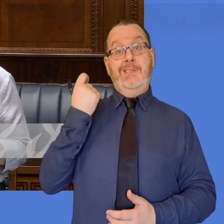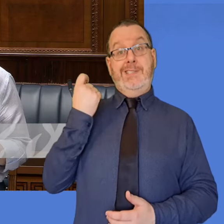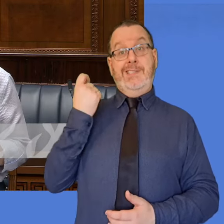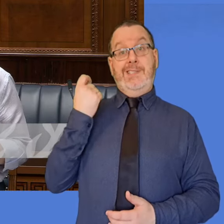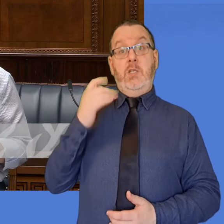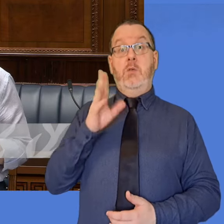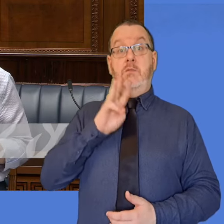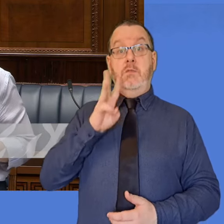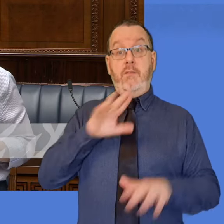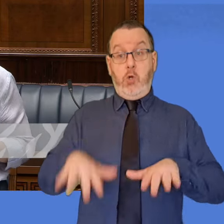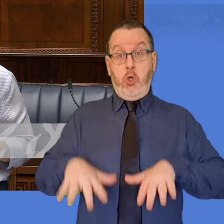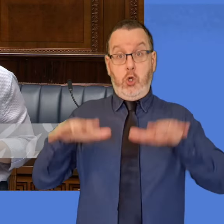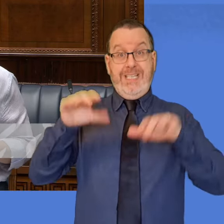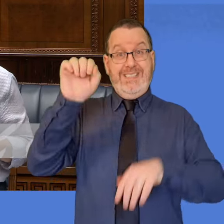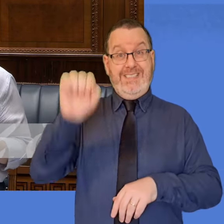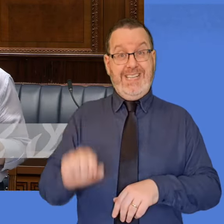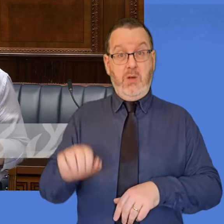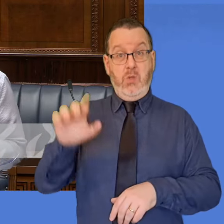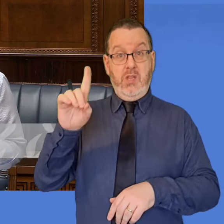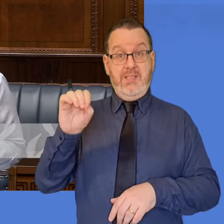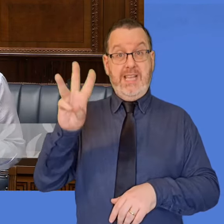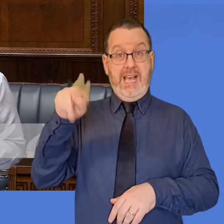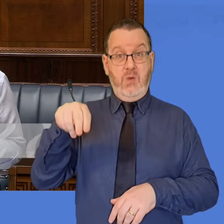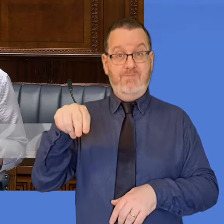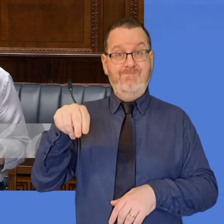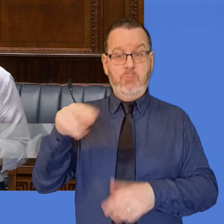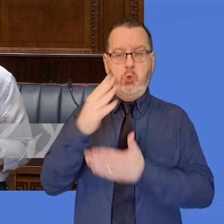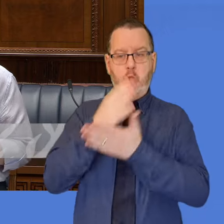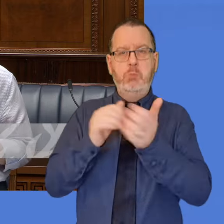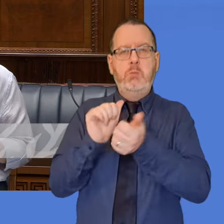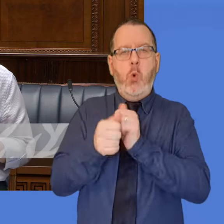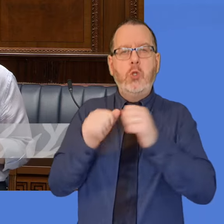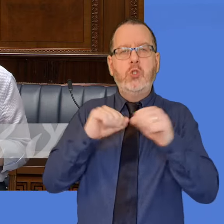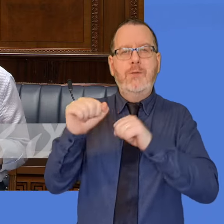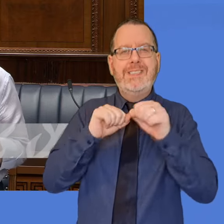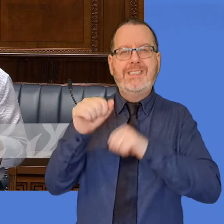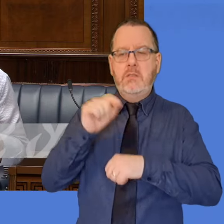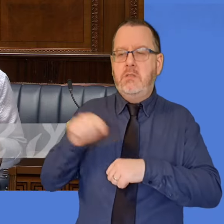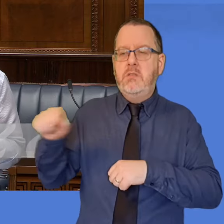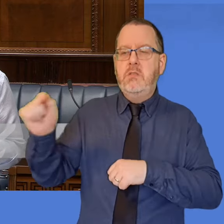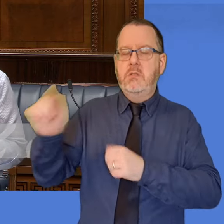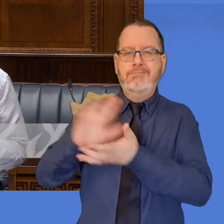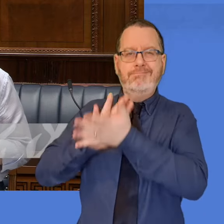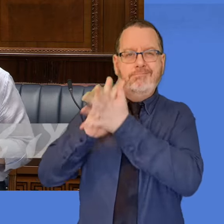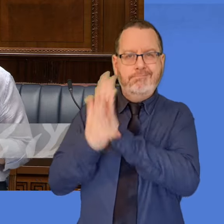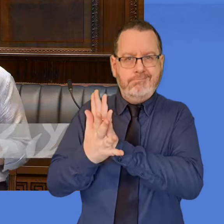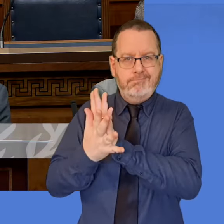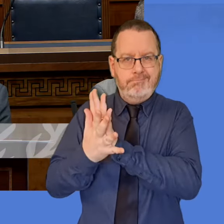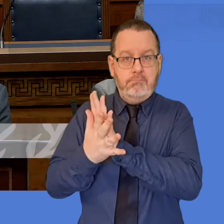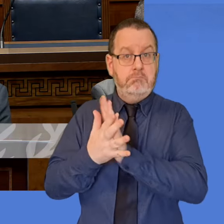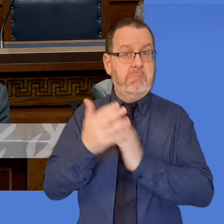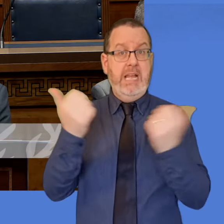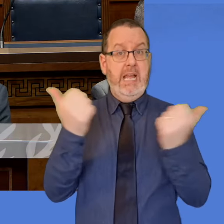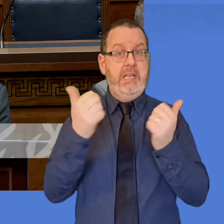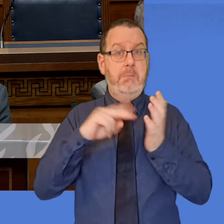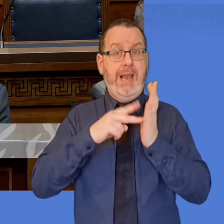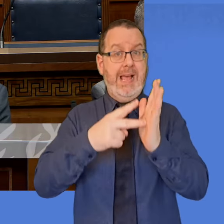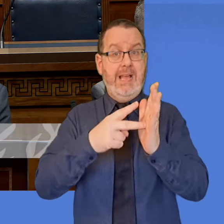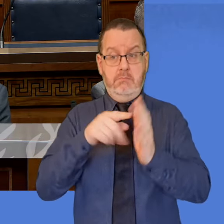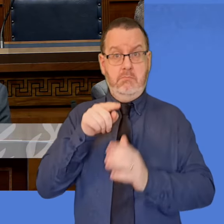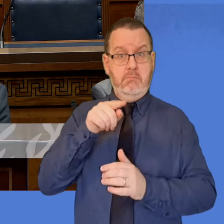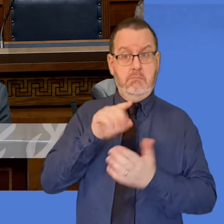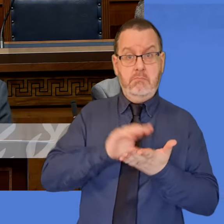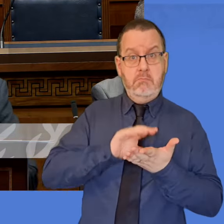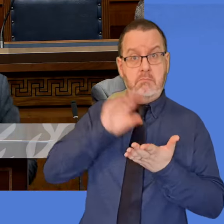were damaged during this time. Do you have any plans to provide these clubs with any financial assistance or help to try and get them back on their